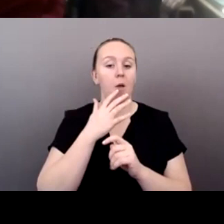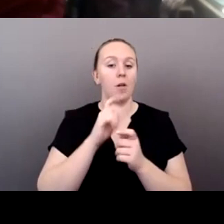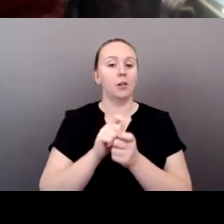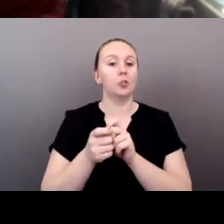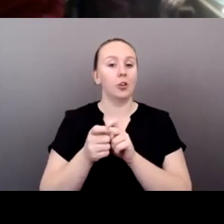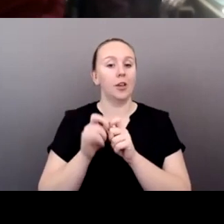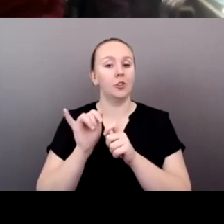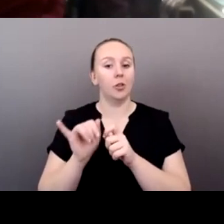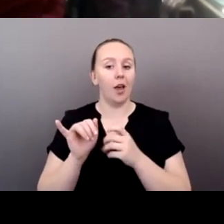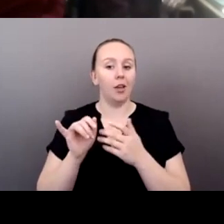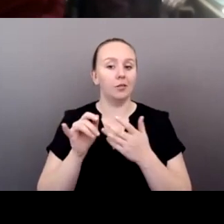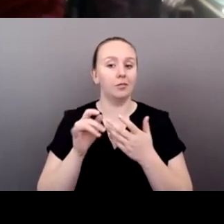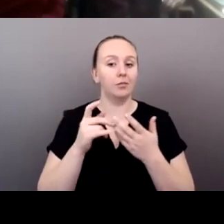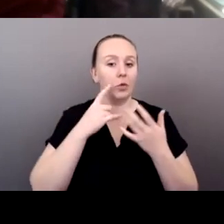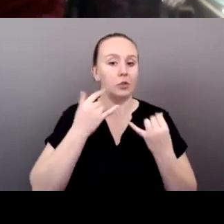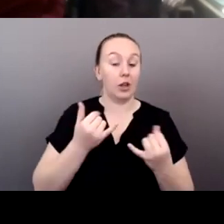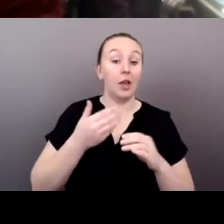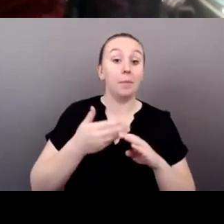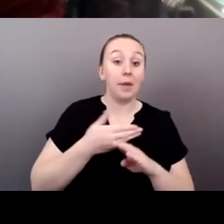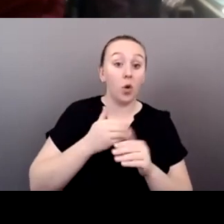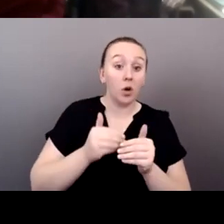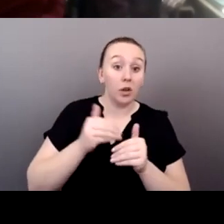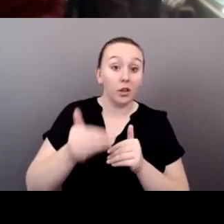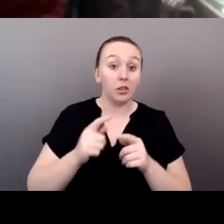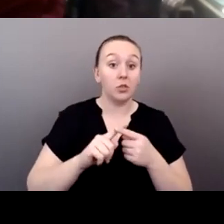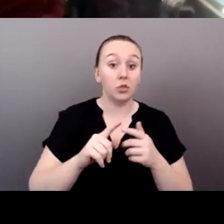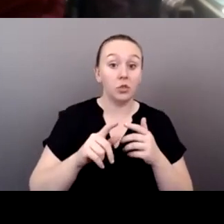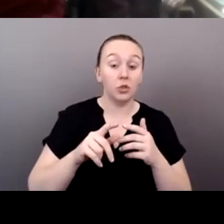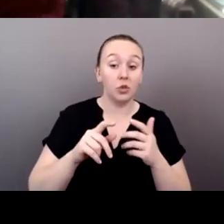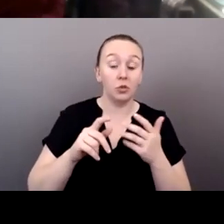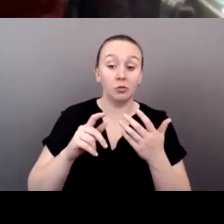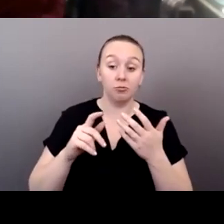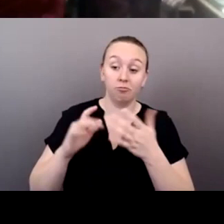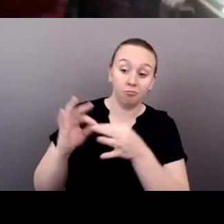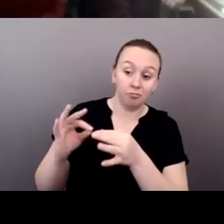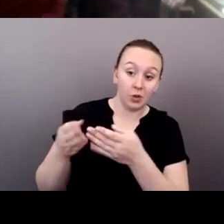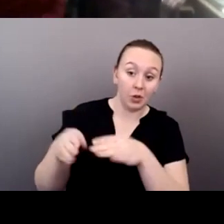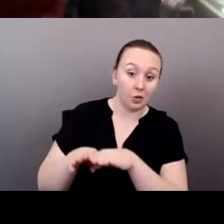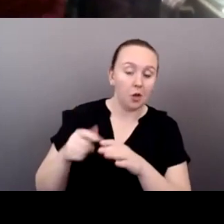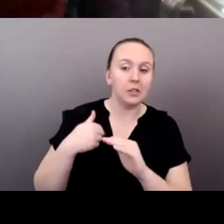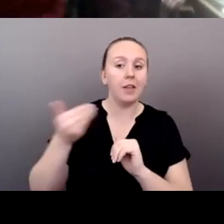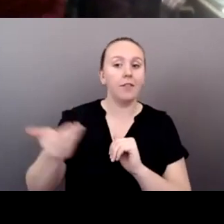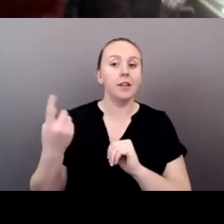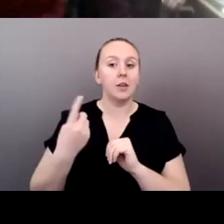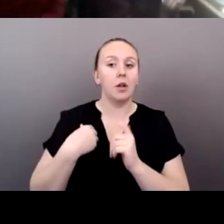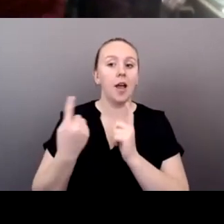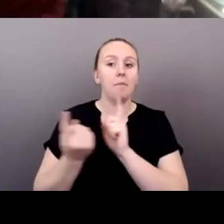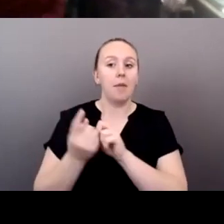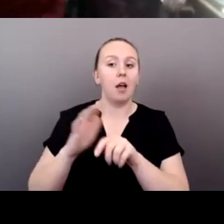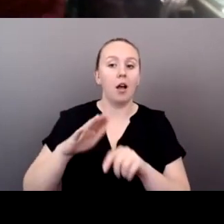But before I do that, I invited, um, somebody that I met on the powwow trail, Sonny, are you with us? I just need to make sure that you're here.